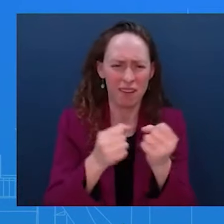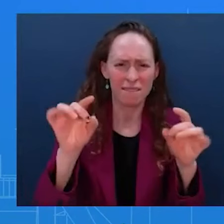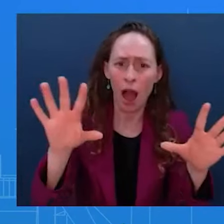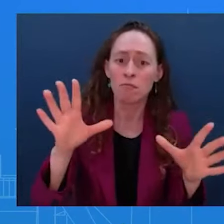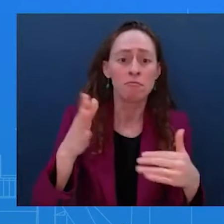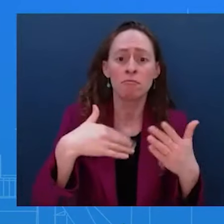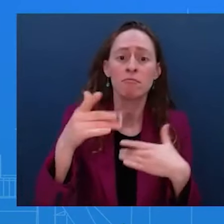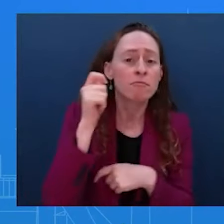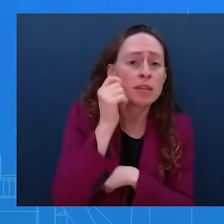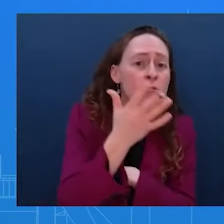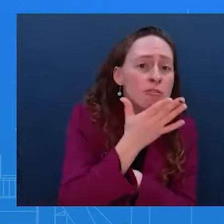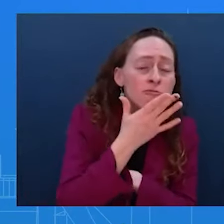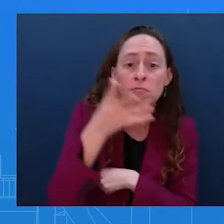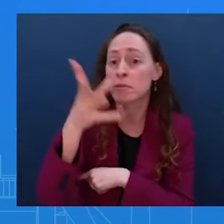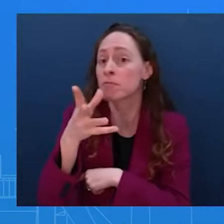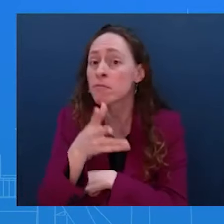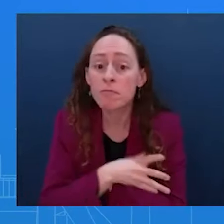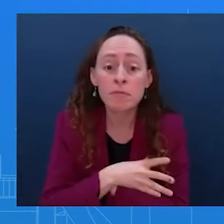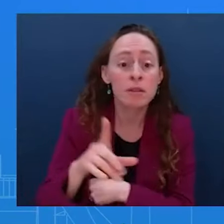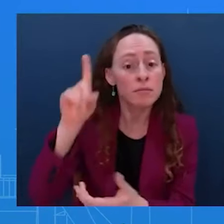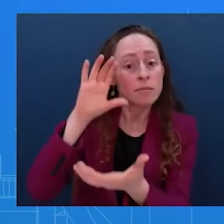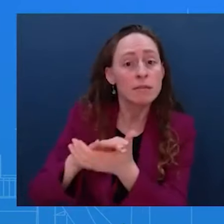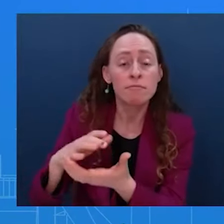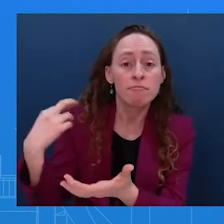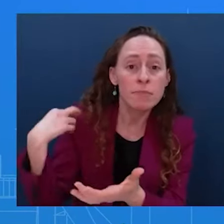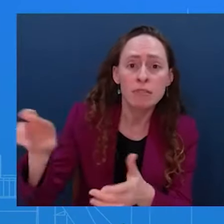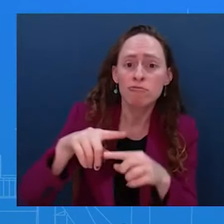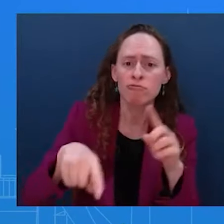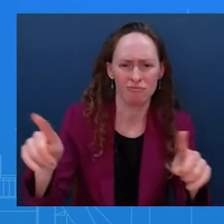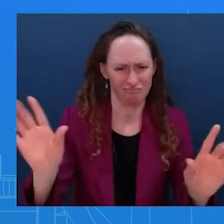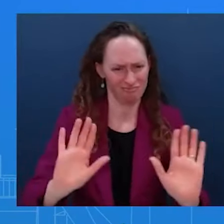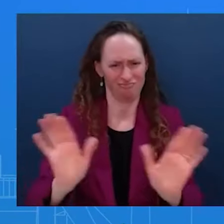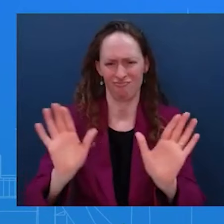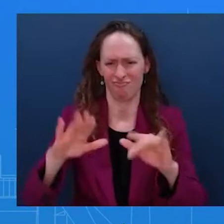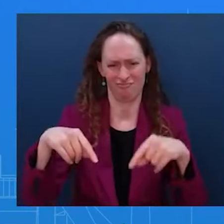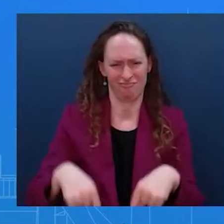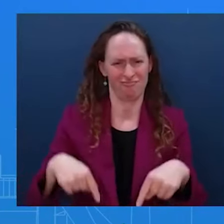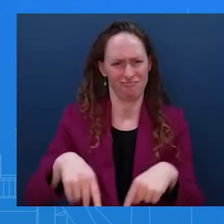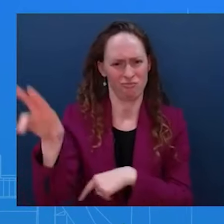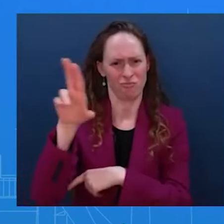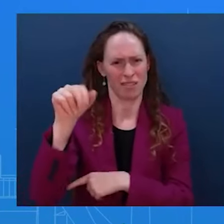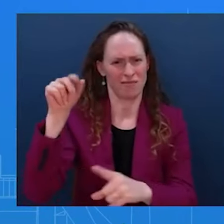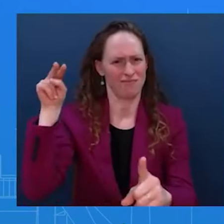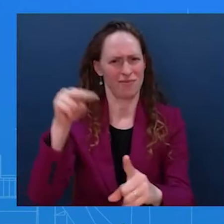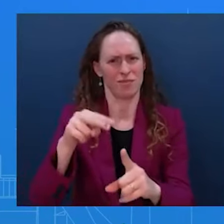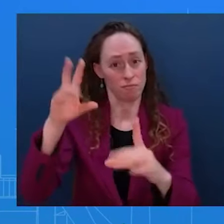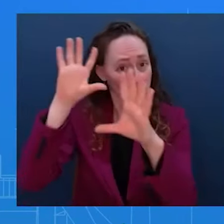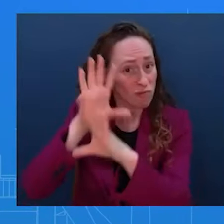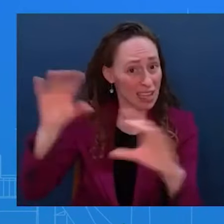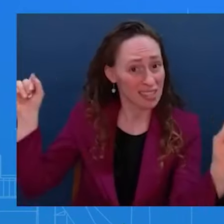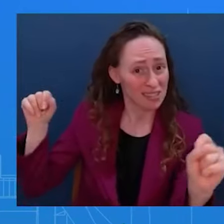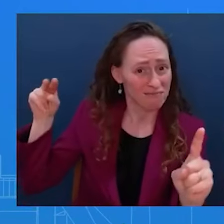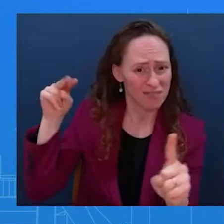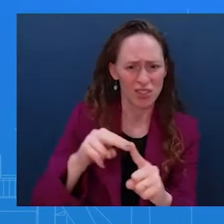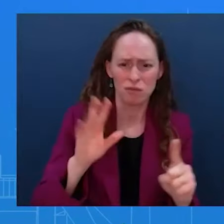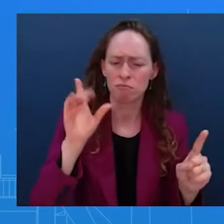other factor. That's just unacceptable here in the United States. And the president and this administration has been working very, very hard to make sure we're doing everything we can